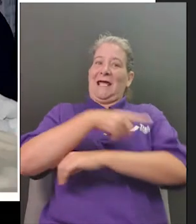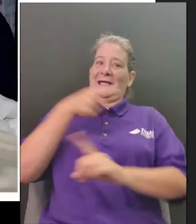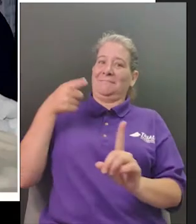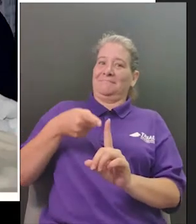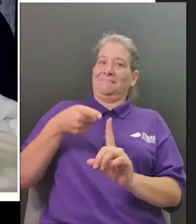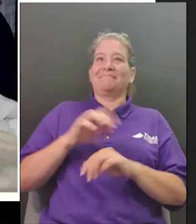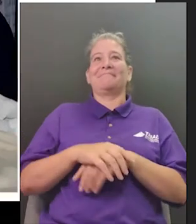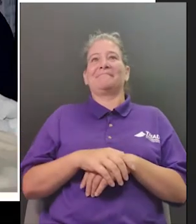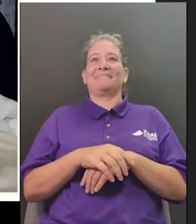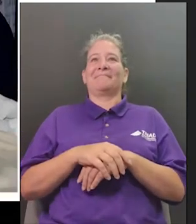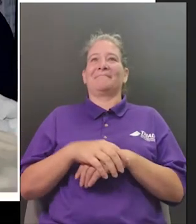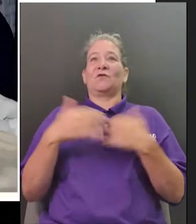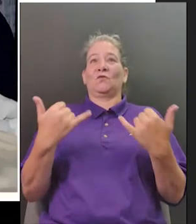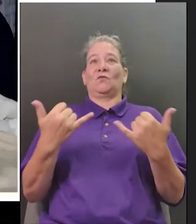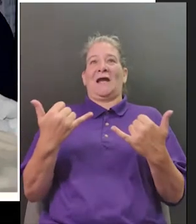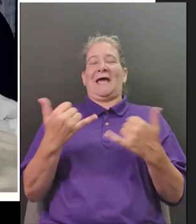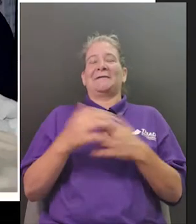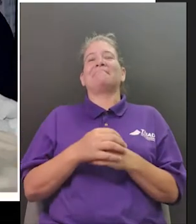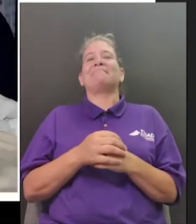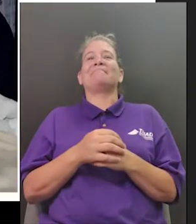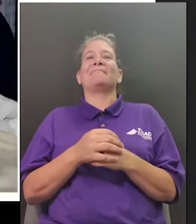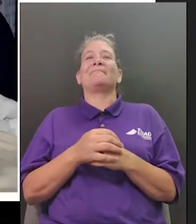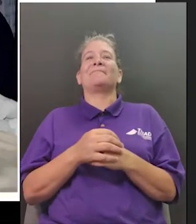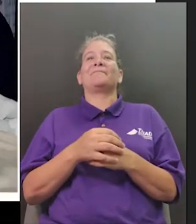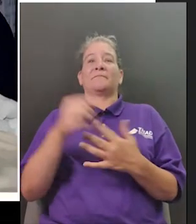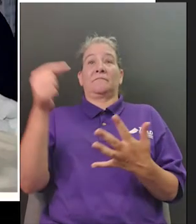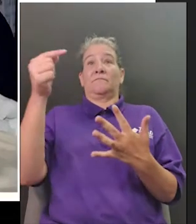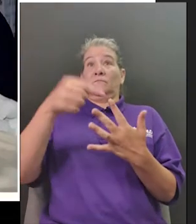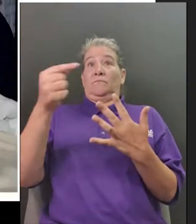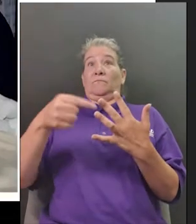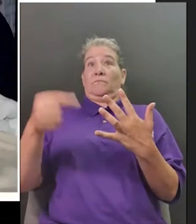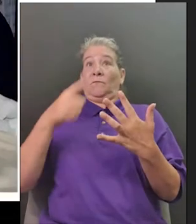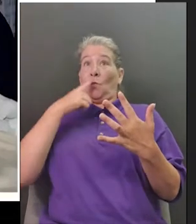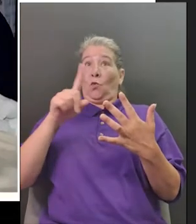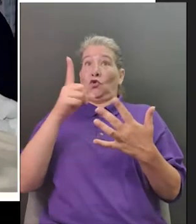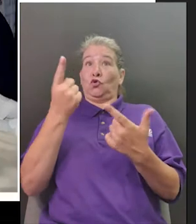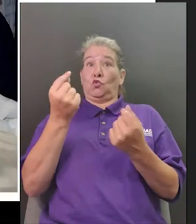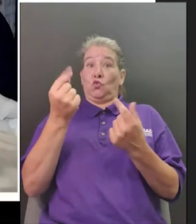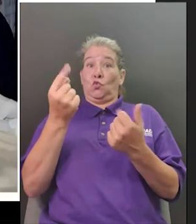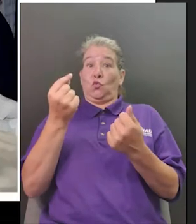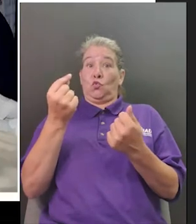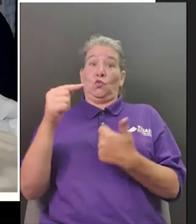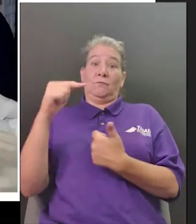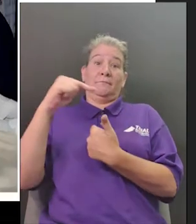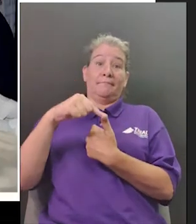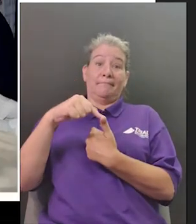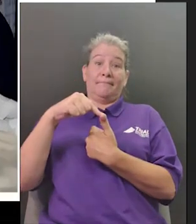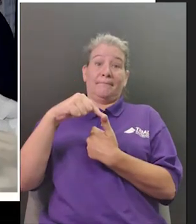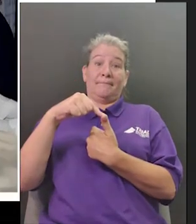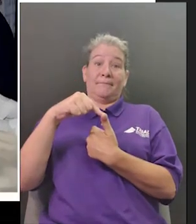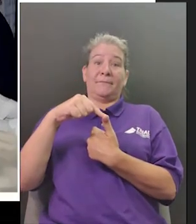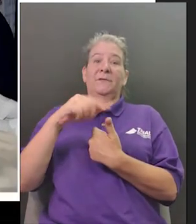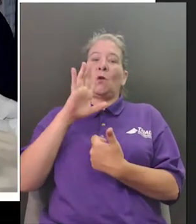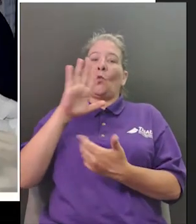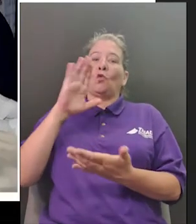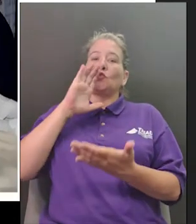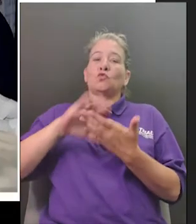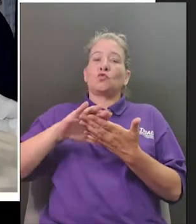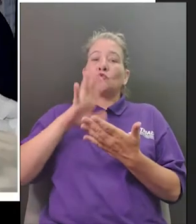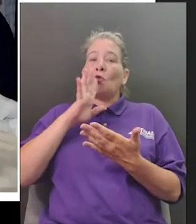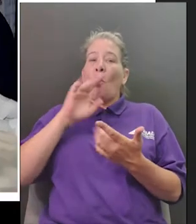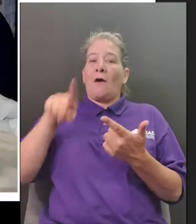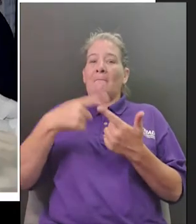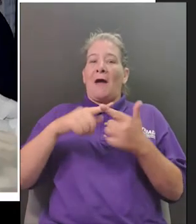and discuss some of the ways that first ladies have celebrated the events as